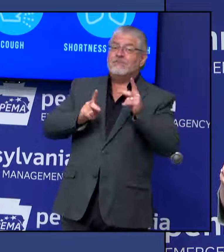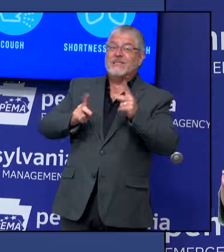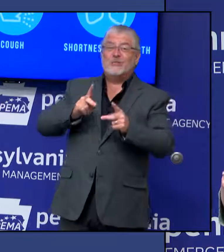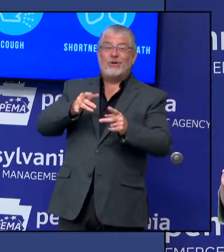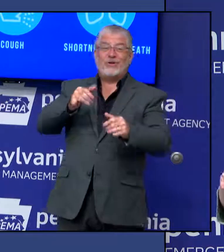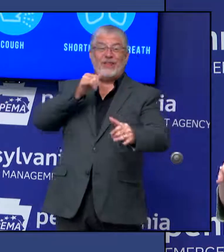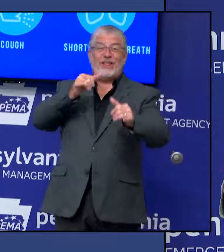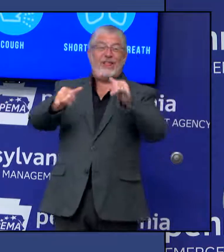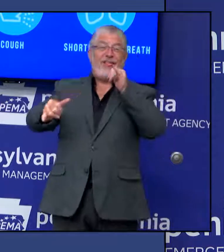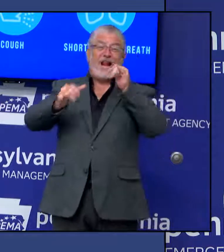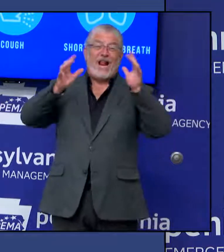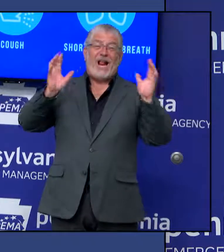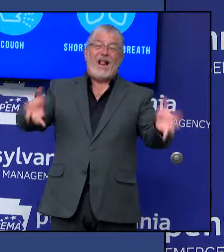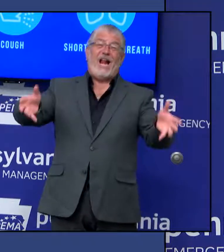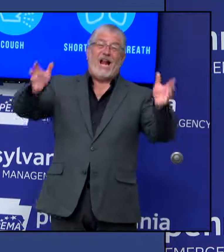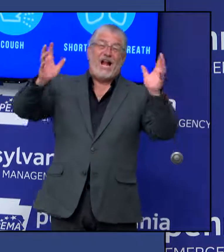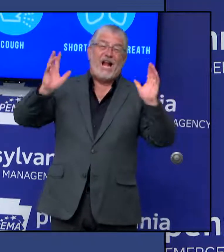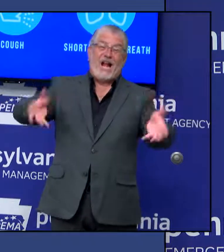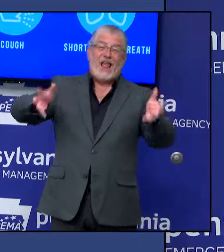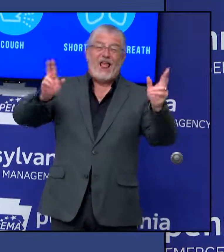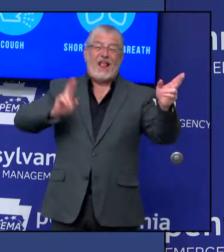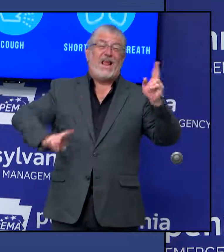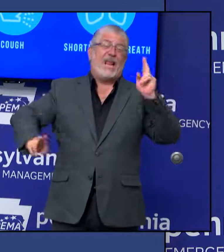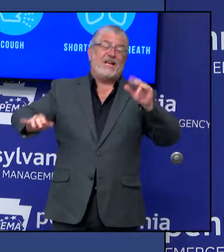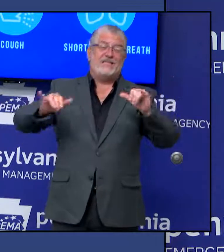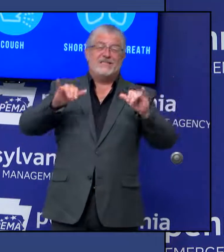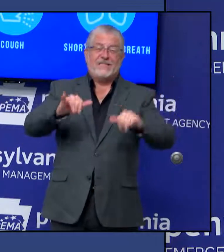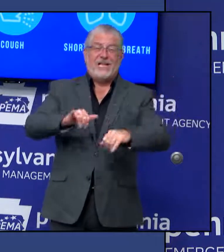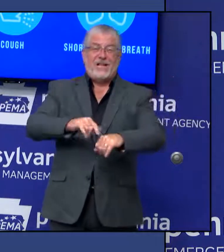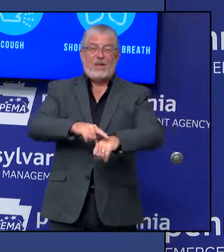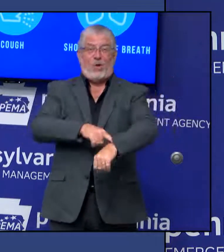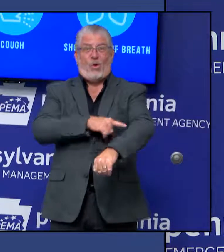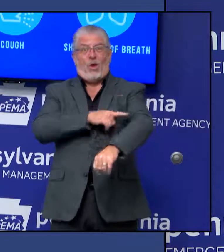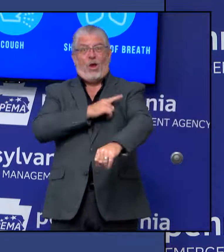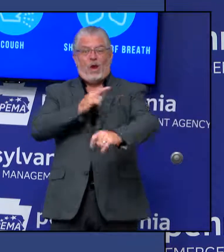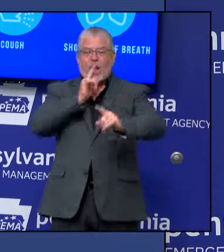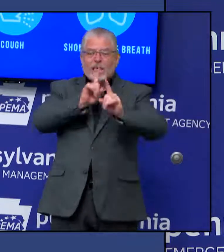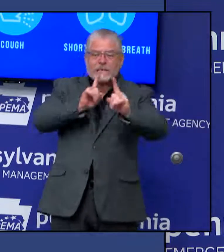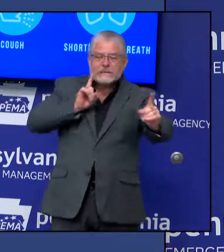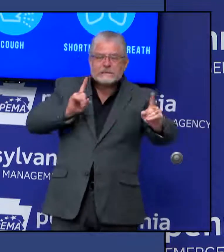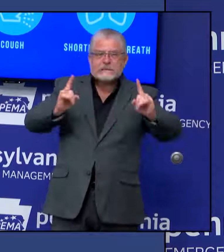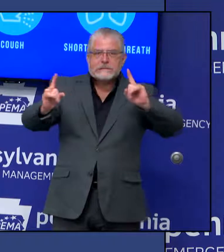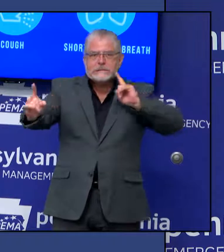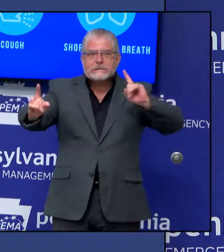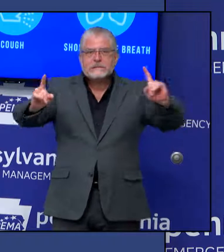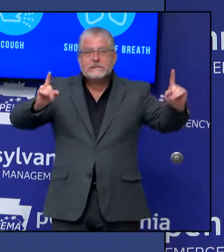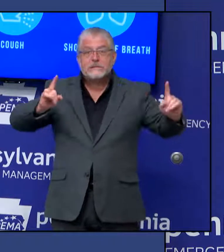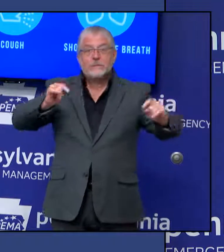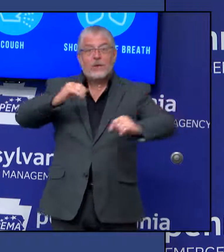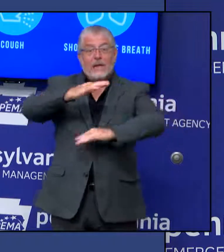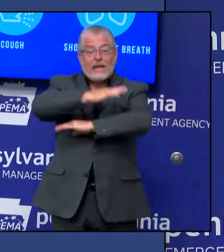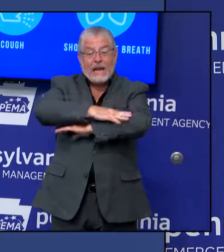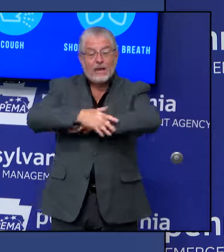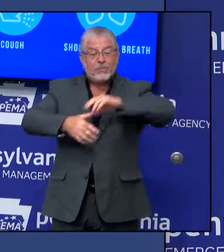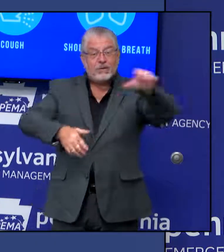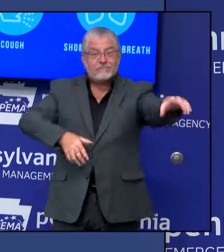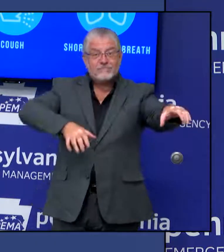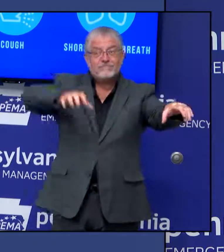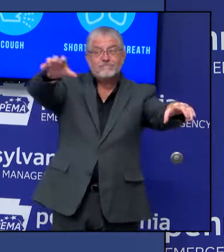to be congregating and not following social distancing. So, by being at tables, ordering food,